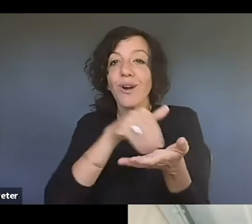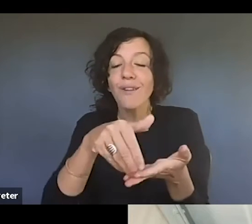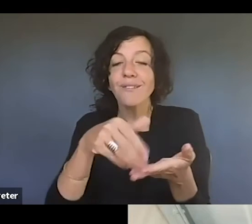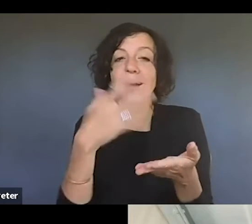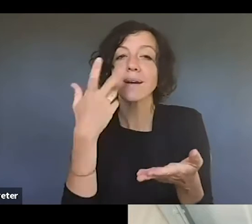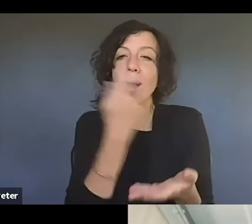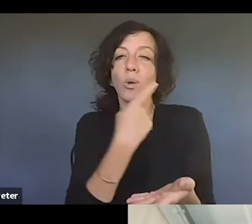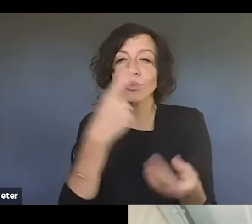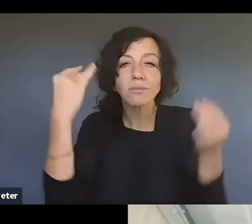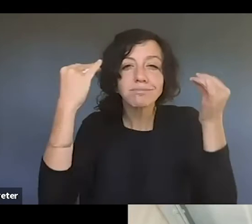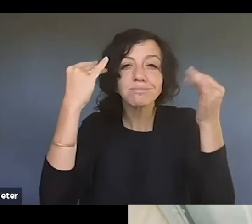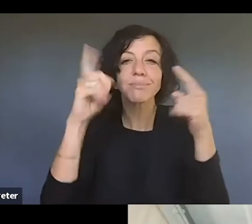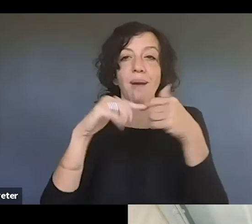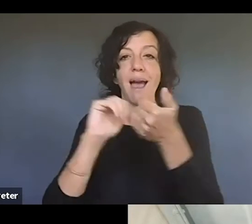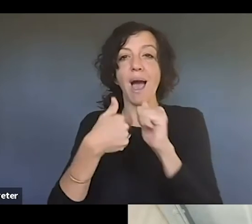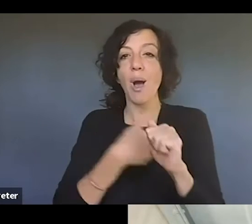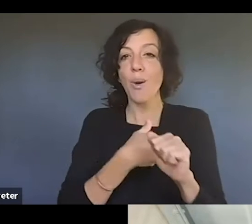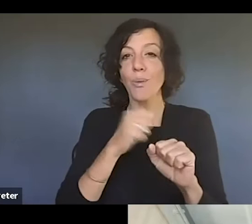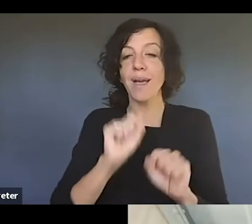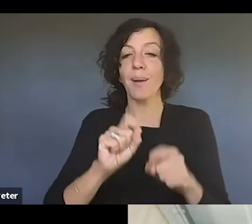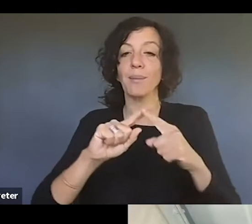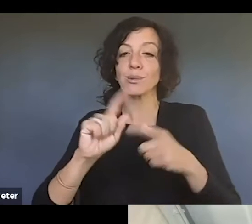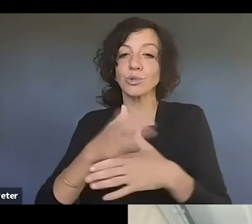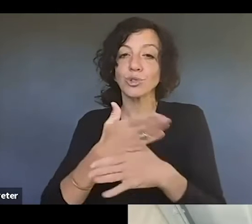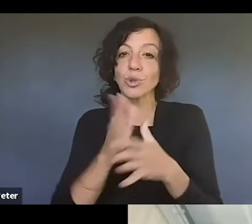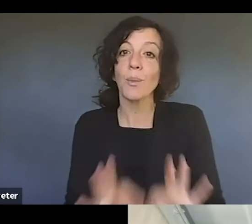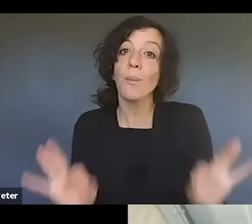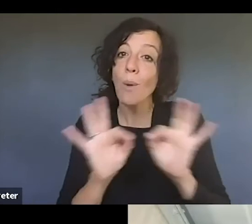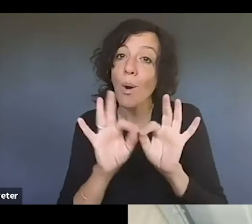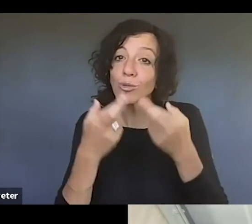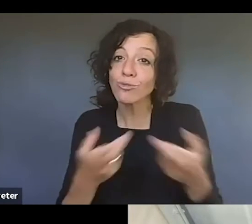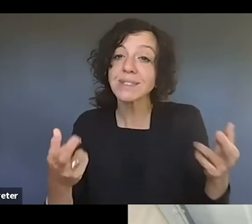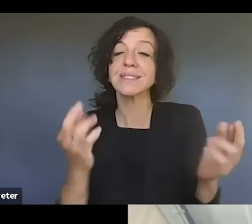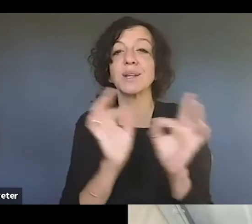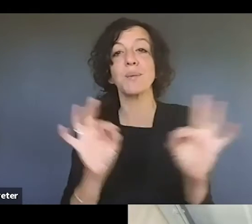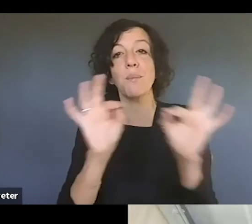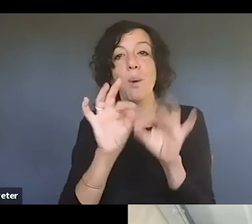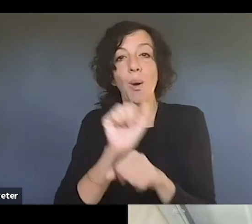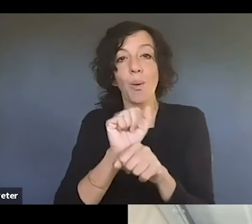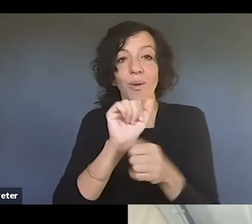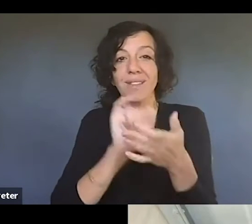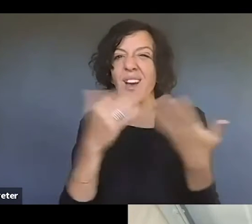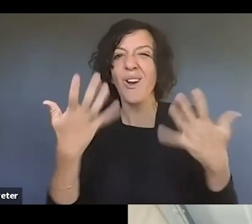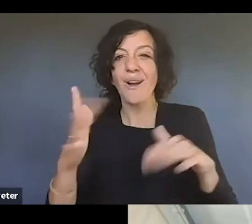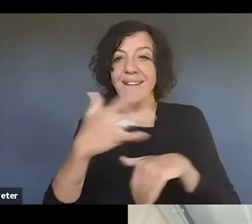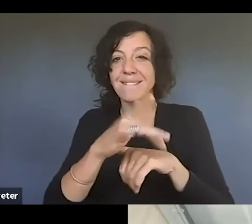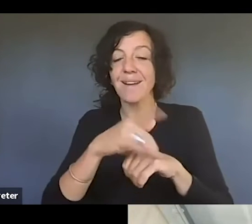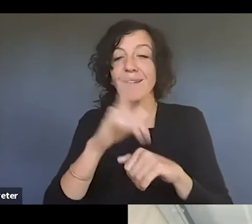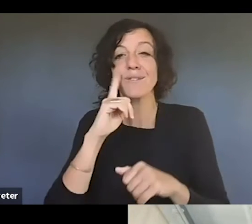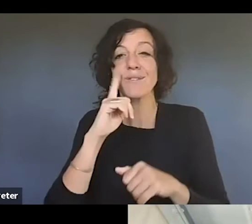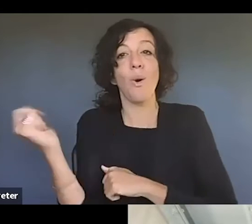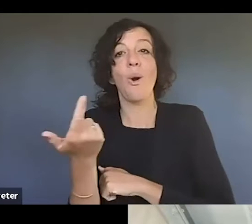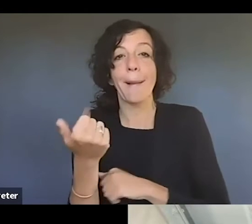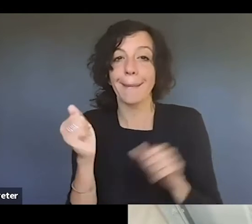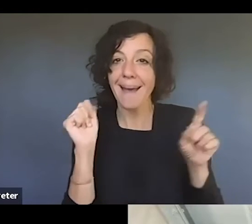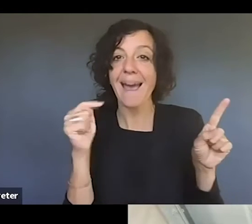we're sharing the really important work and resources that are available at the Copyright Office. I think that a lot